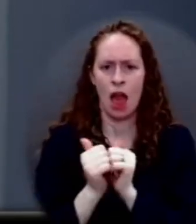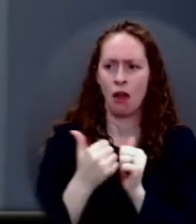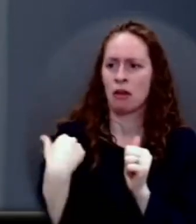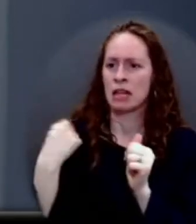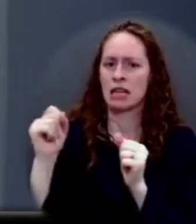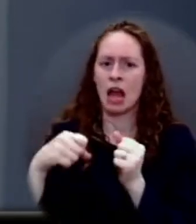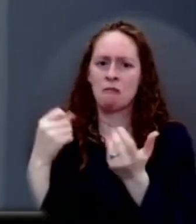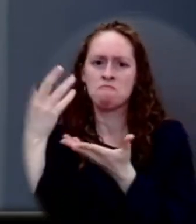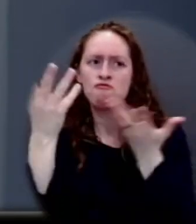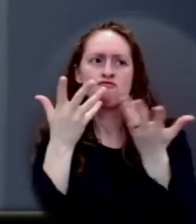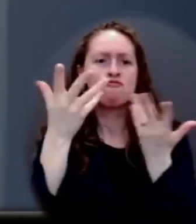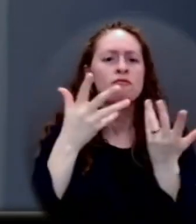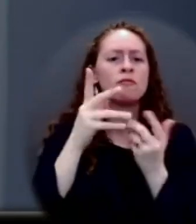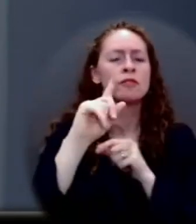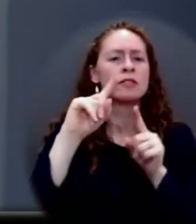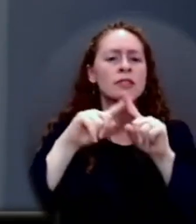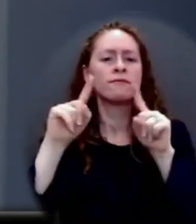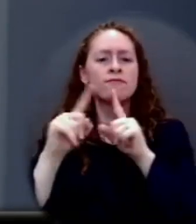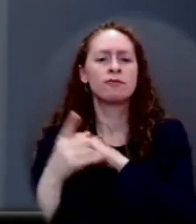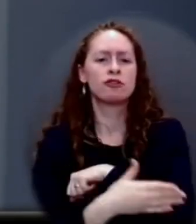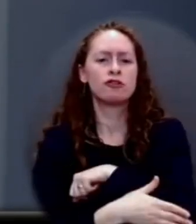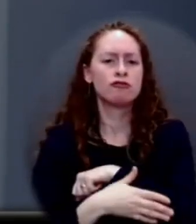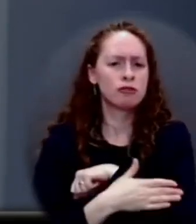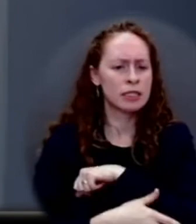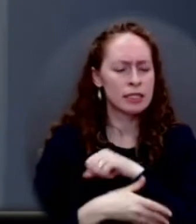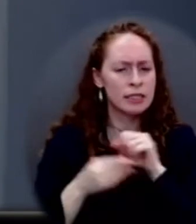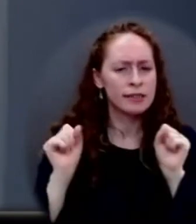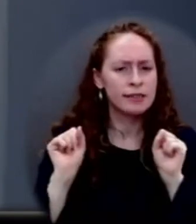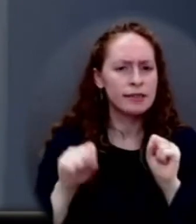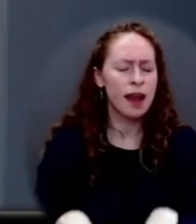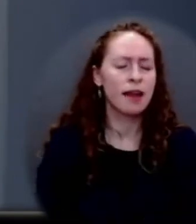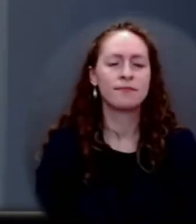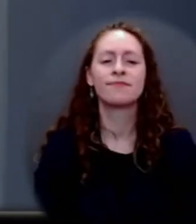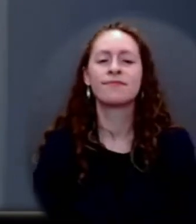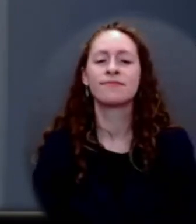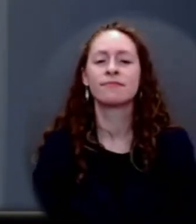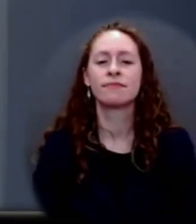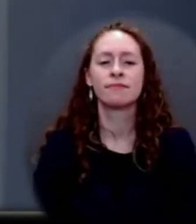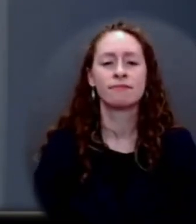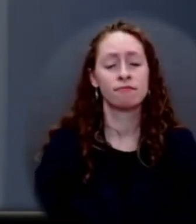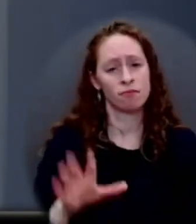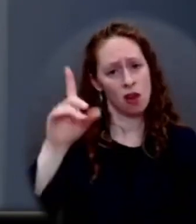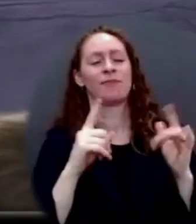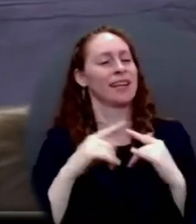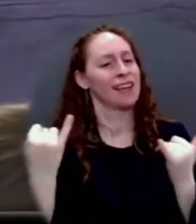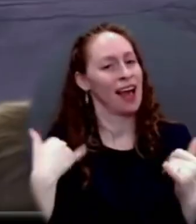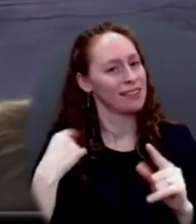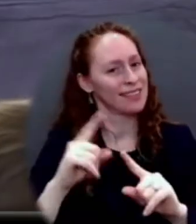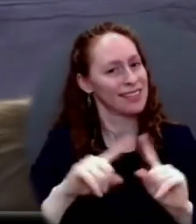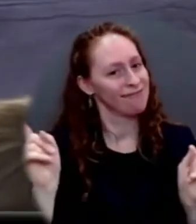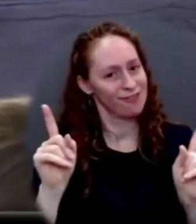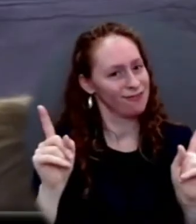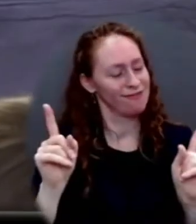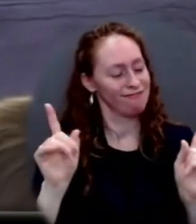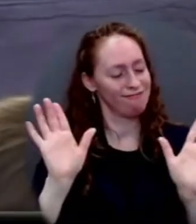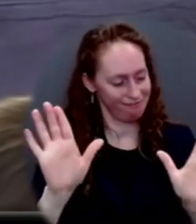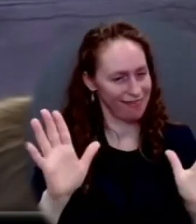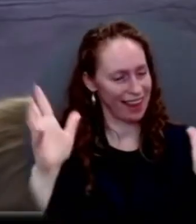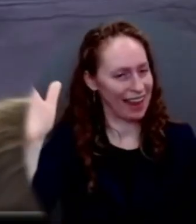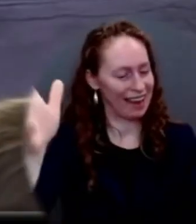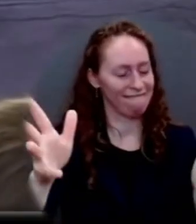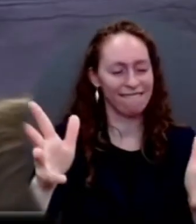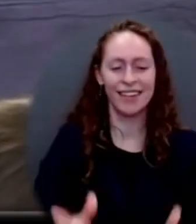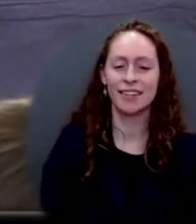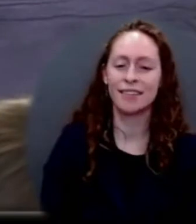objective is to ensure that the supply out there meets the demand. We'll continue to have conversations if we have ongoing concerns. I mean, had you taken that